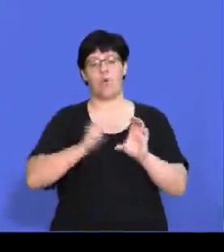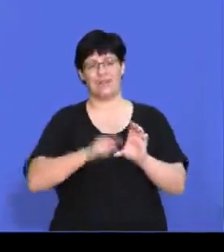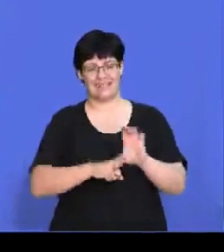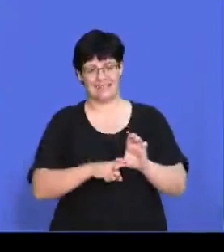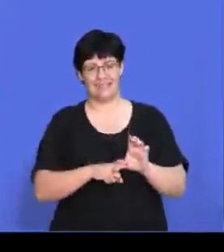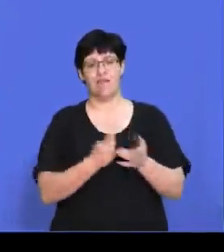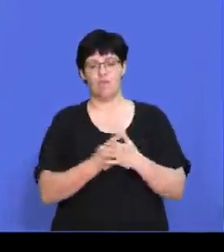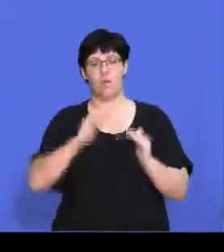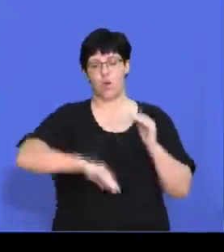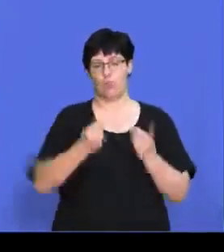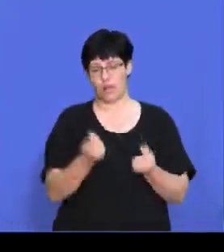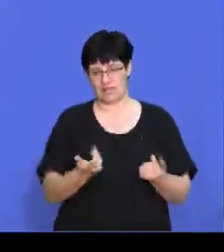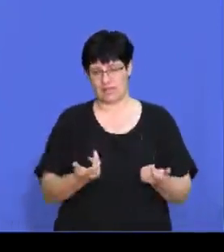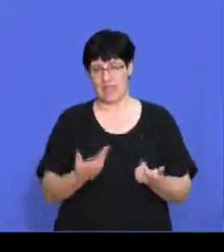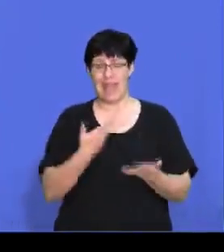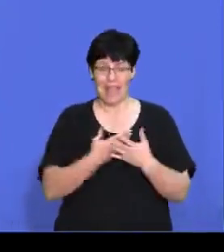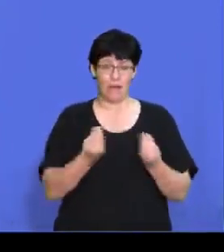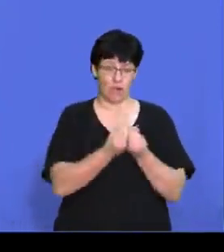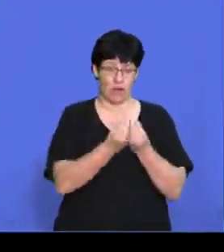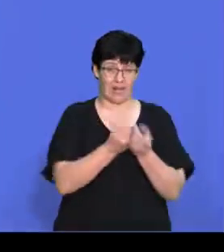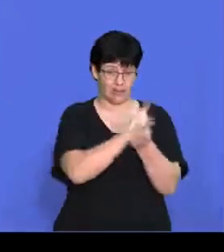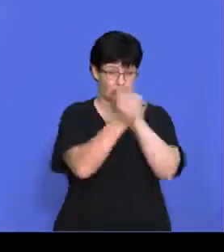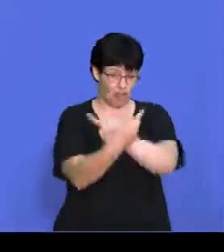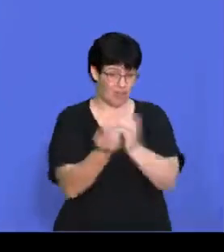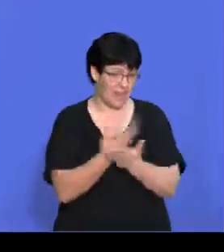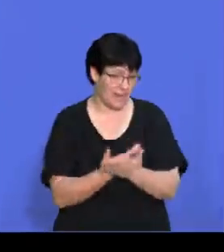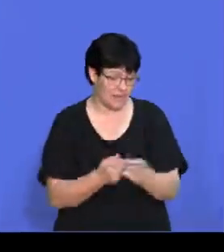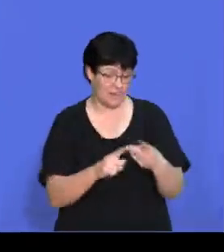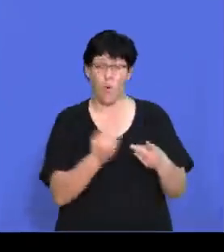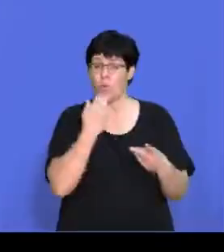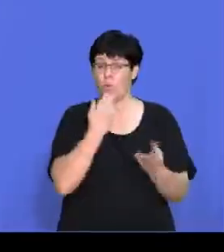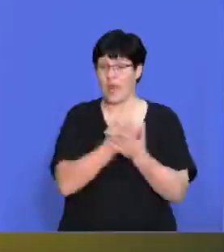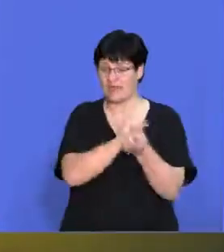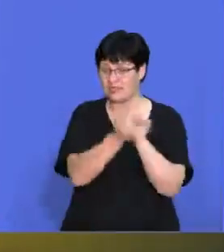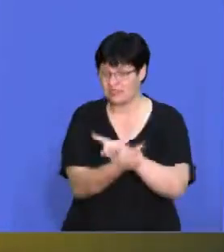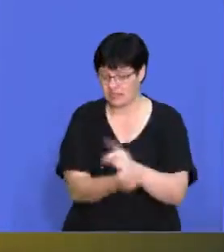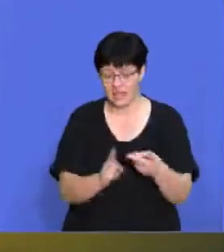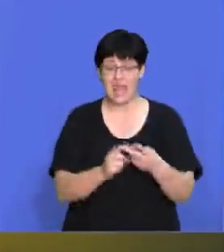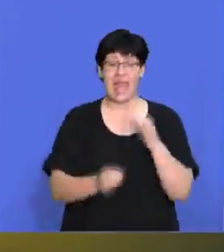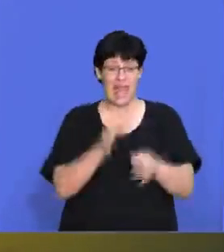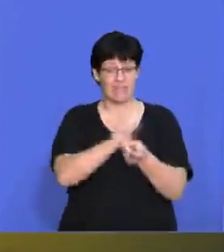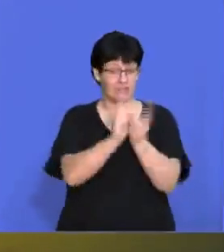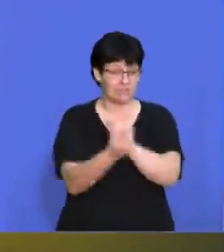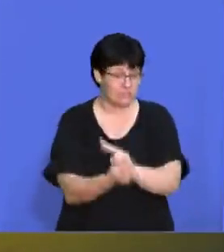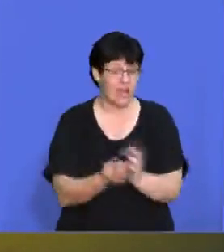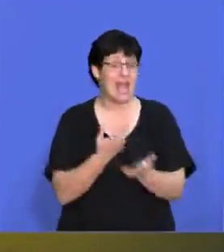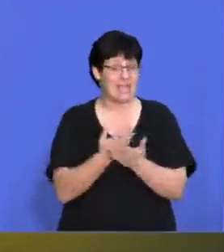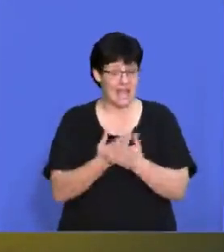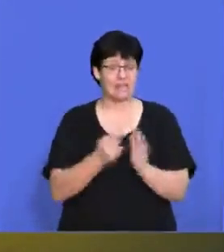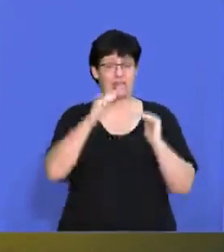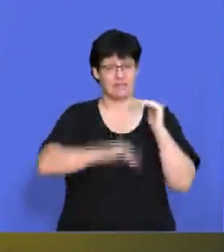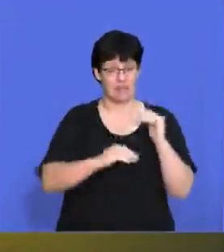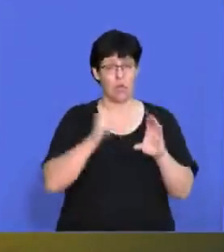prices. So can my product be substituted? Who can substitute it? If it's going to be substituted, is it going to be